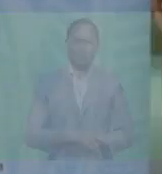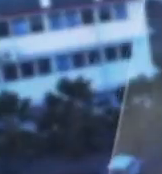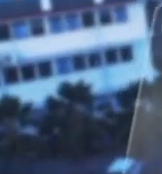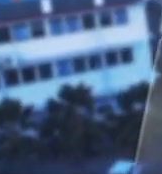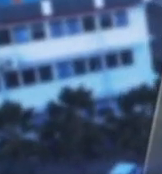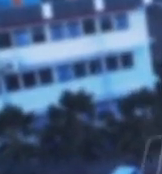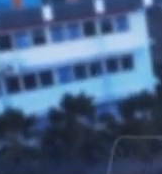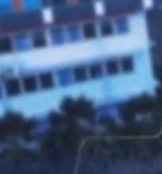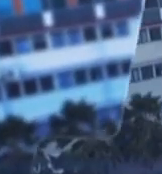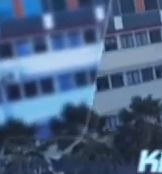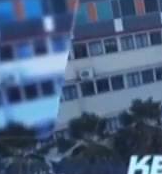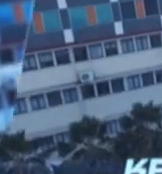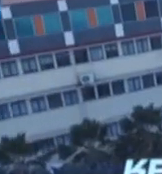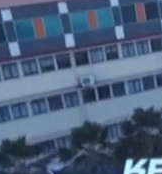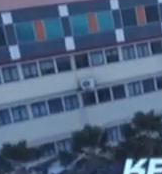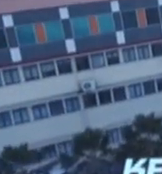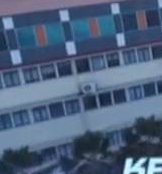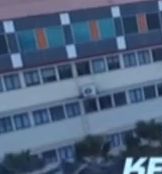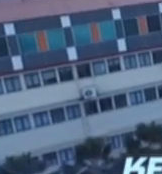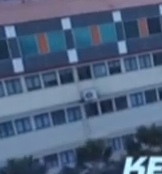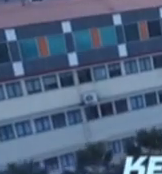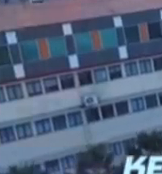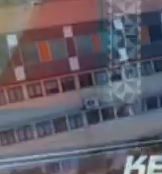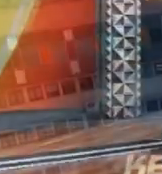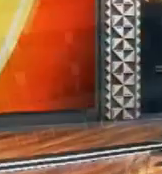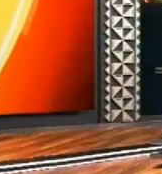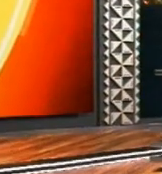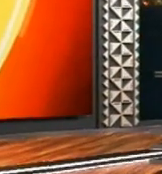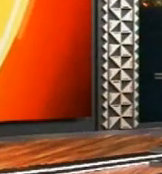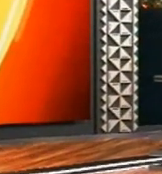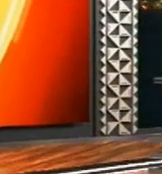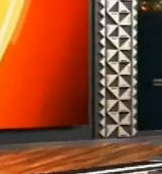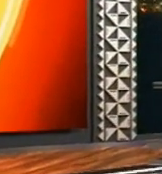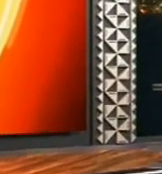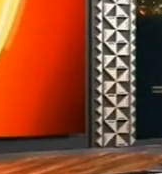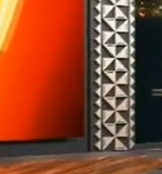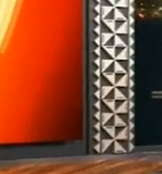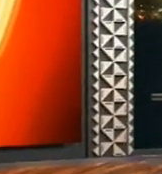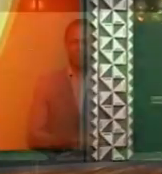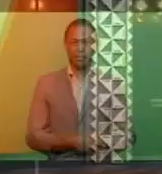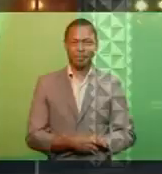From the studios of FBC Subha Edwin Nand